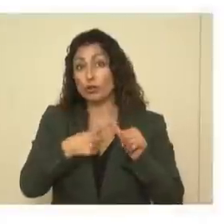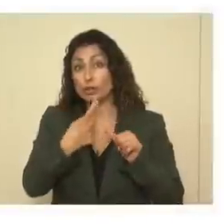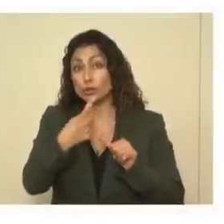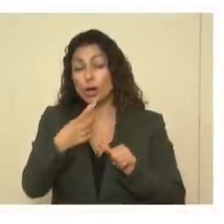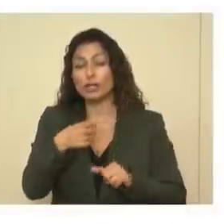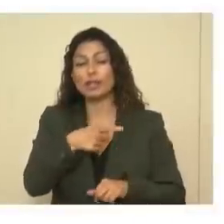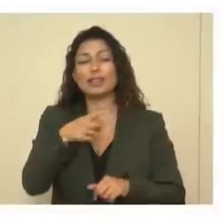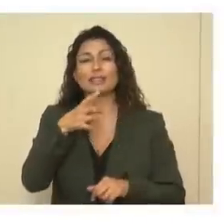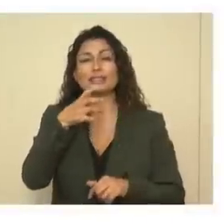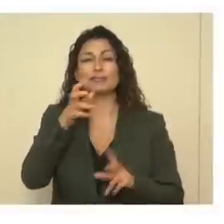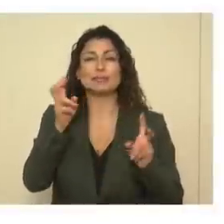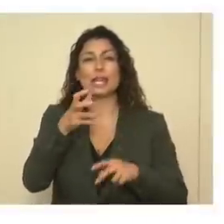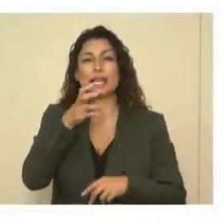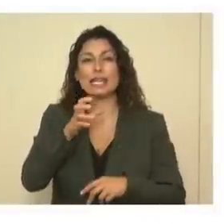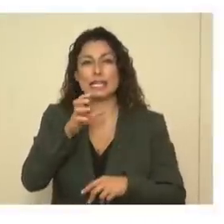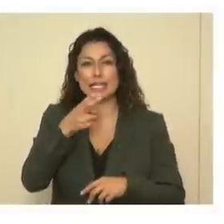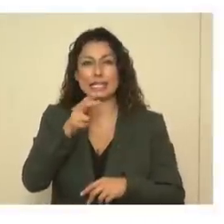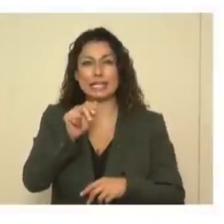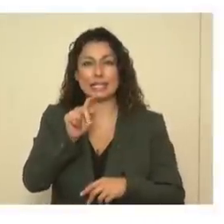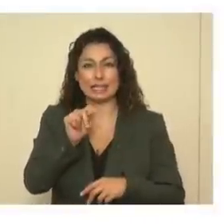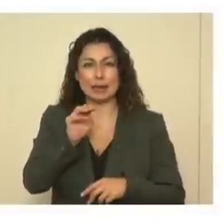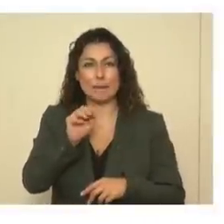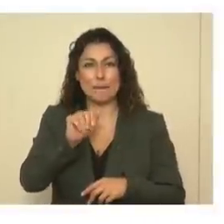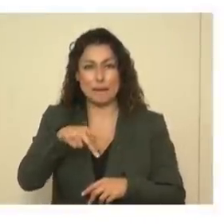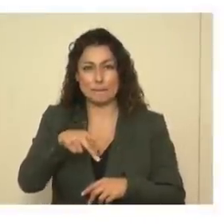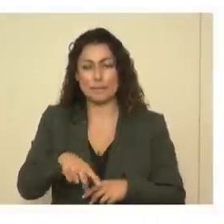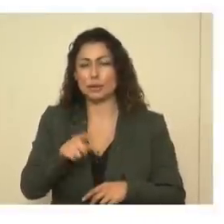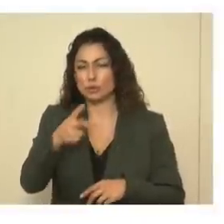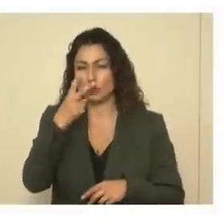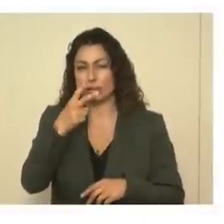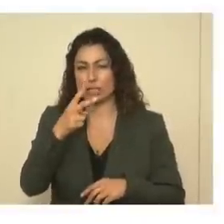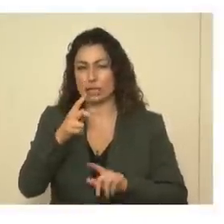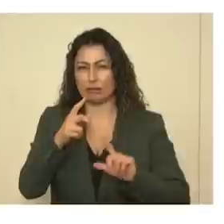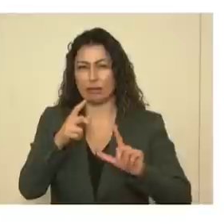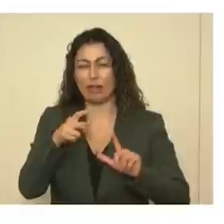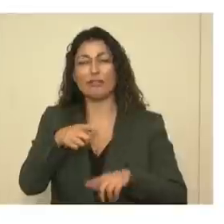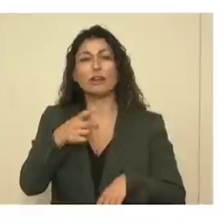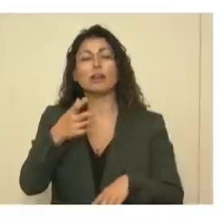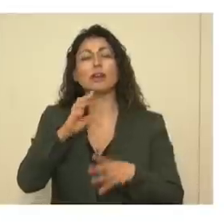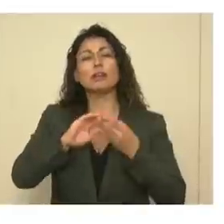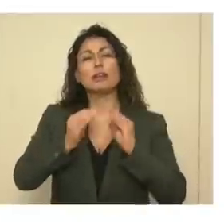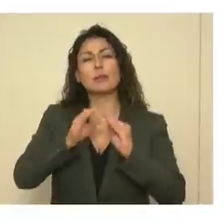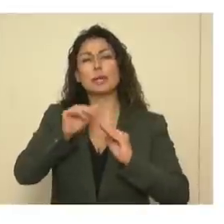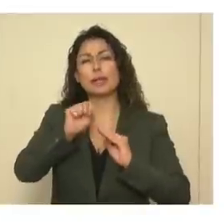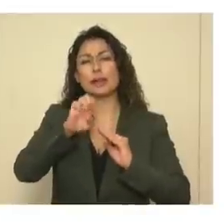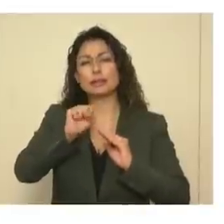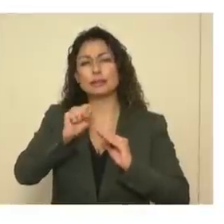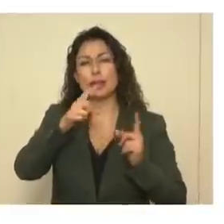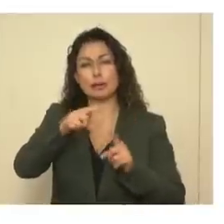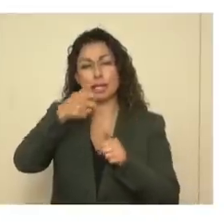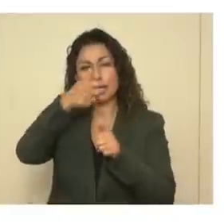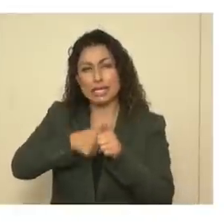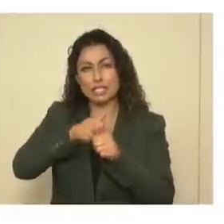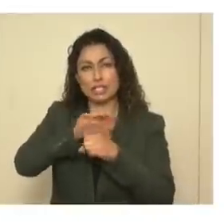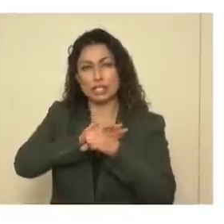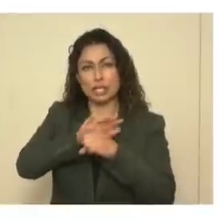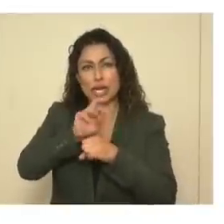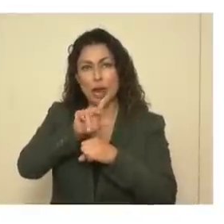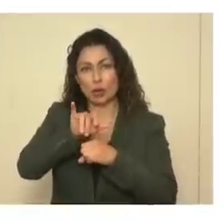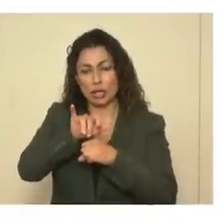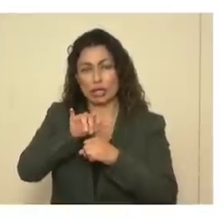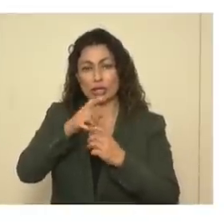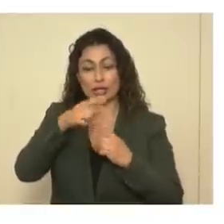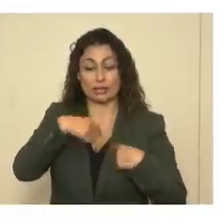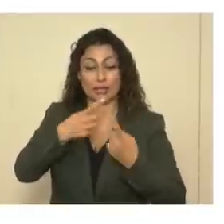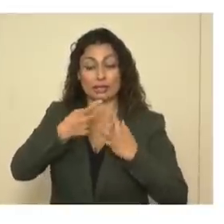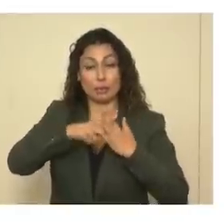It's a heat map. We call it a heat map. On the left, you see the number of cases that have occurred in each county since the beginning of the